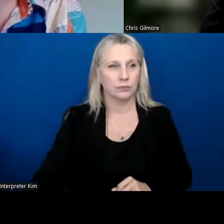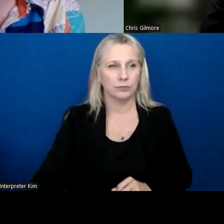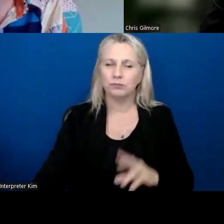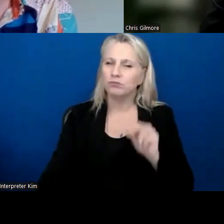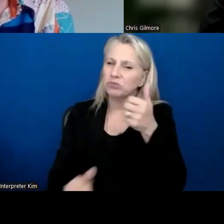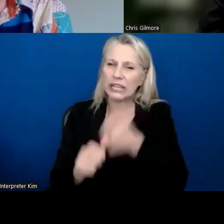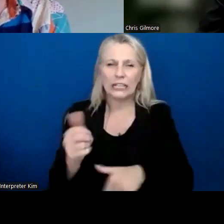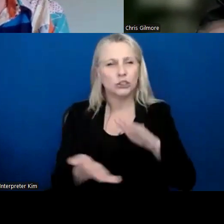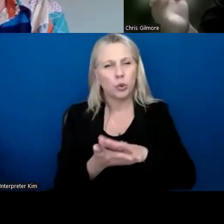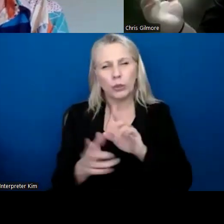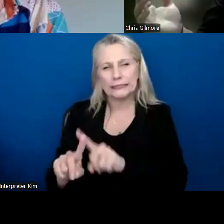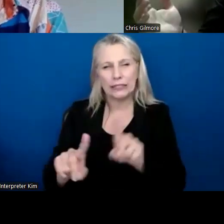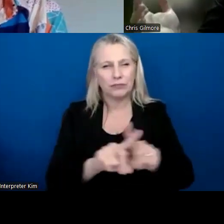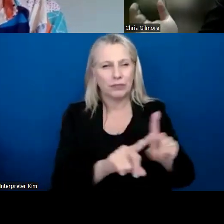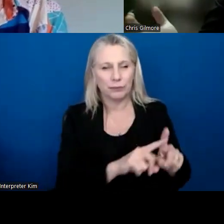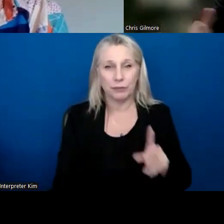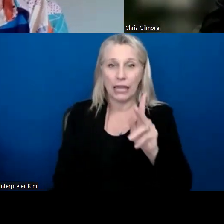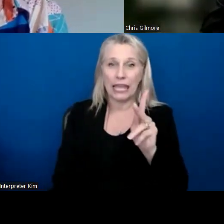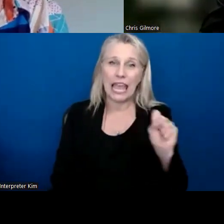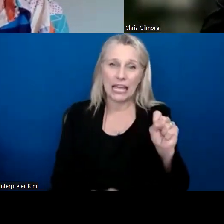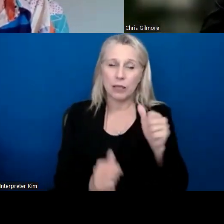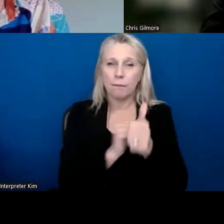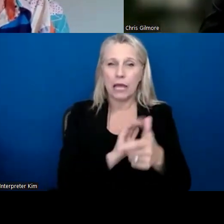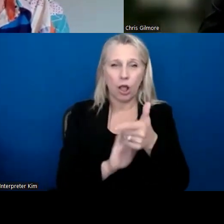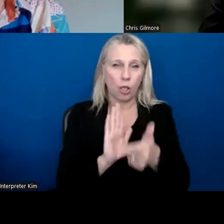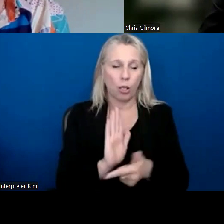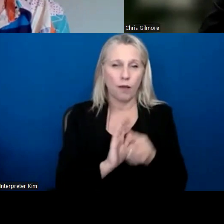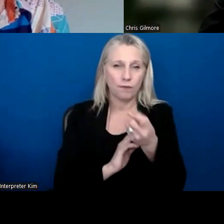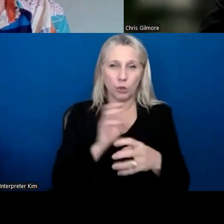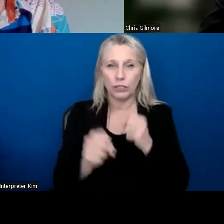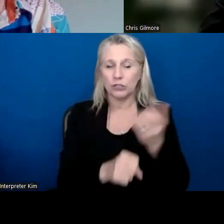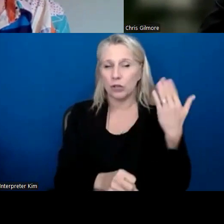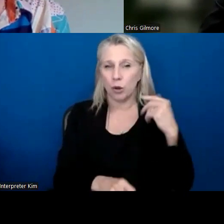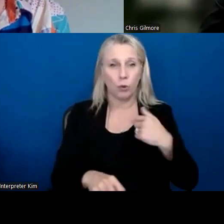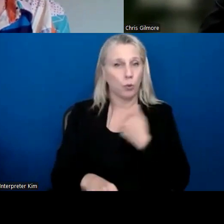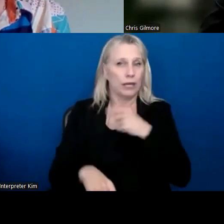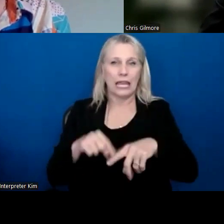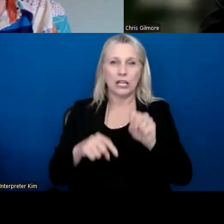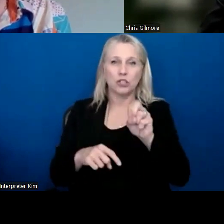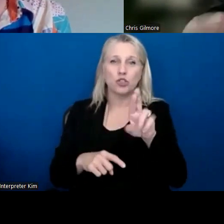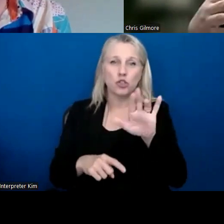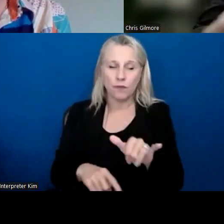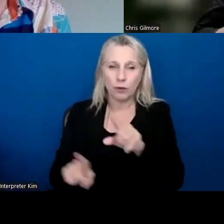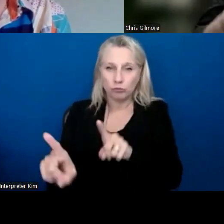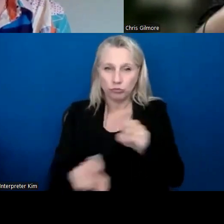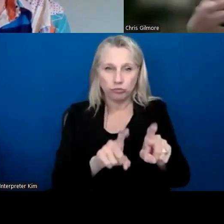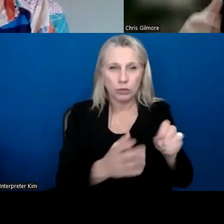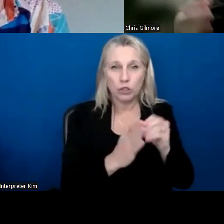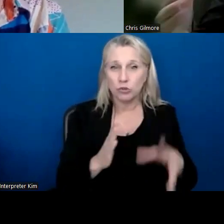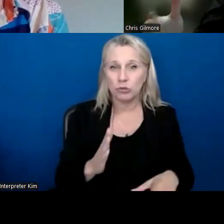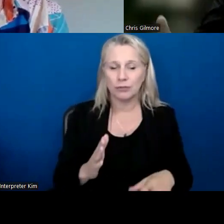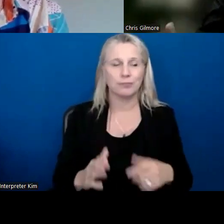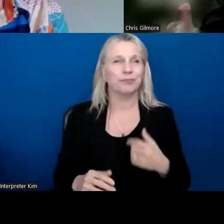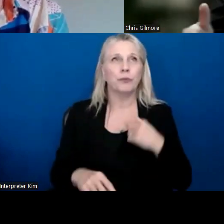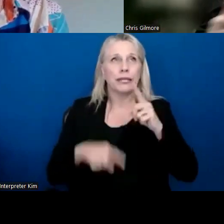that. Um, Kansas passed the law a couple years ago that we can't survey students without, we can't give a non